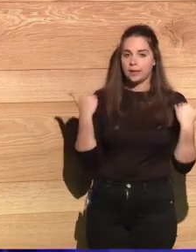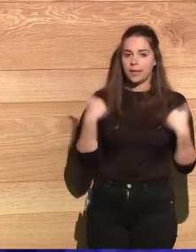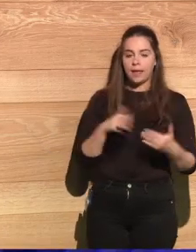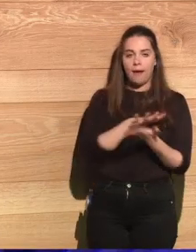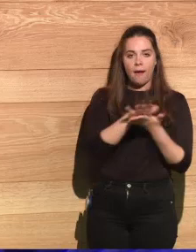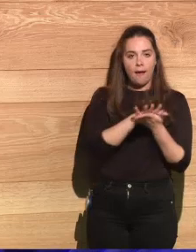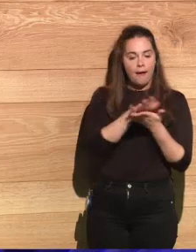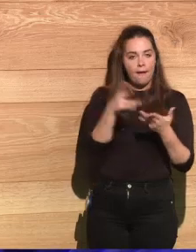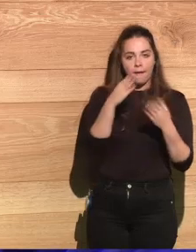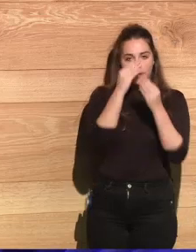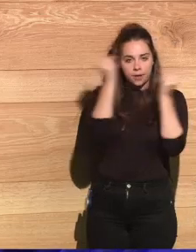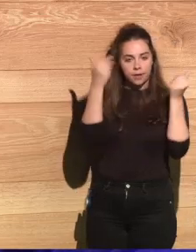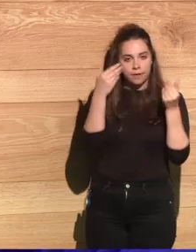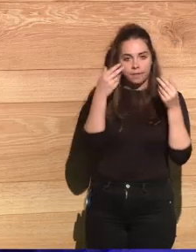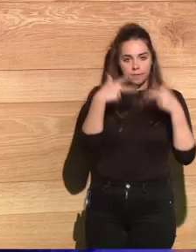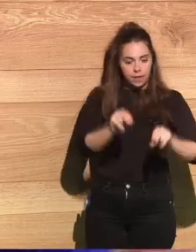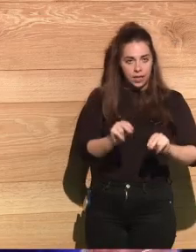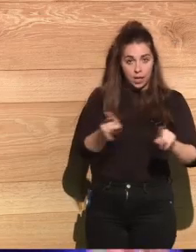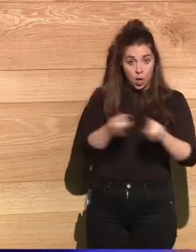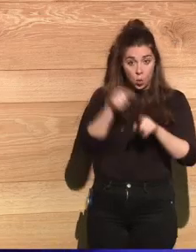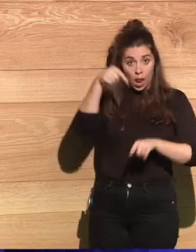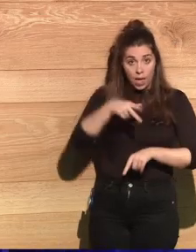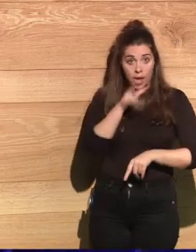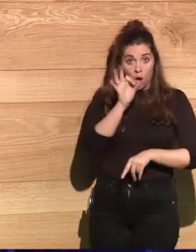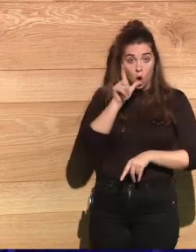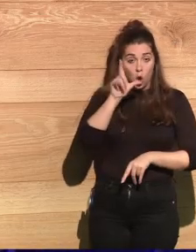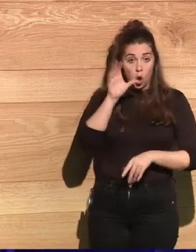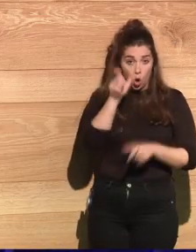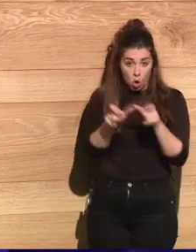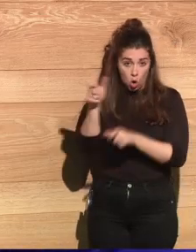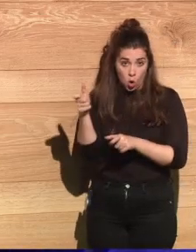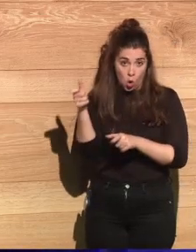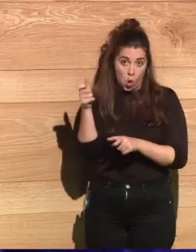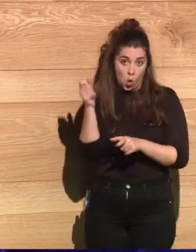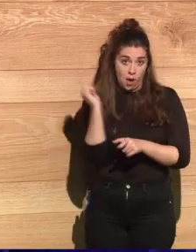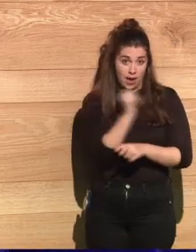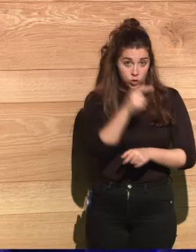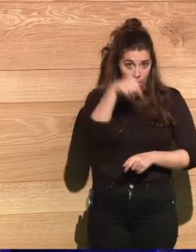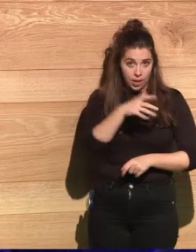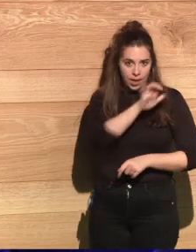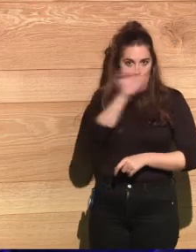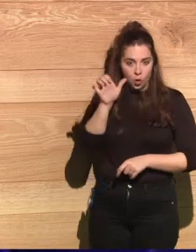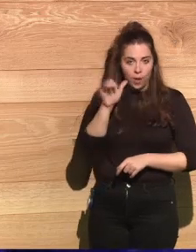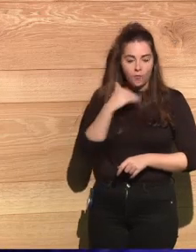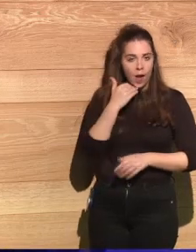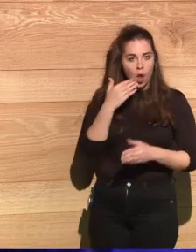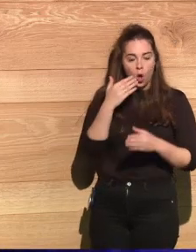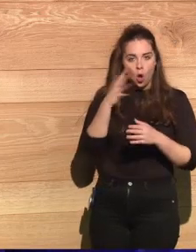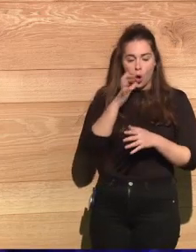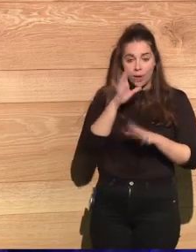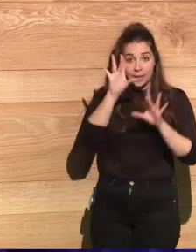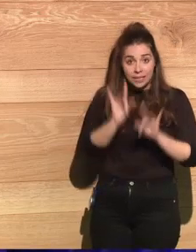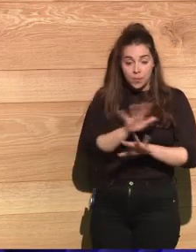terrible thing happened. But that was, that ended. That's not